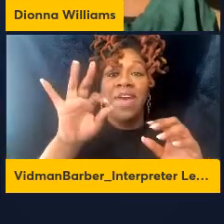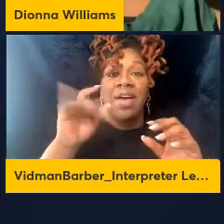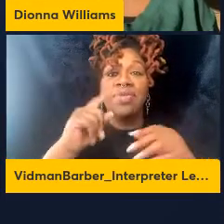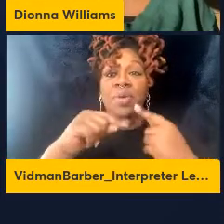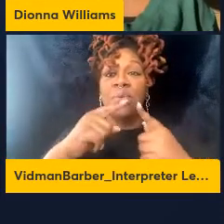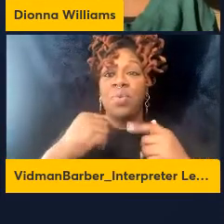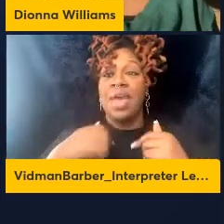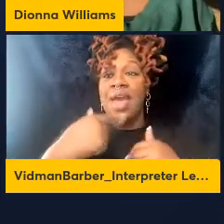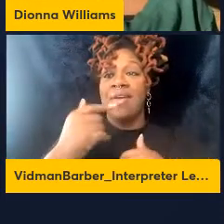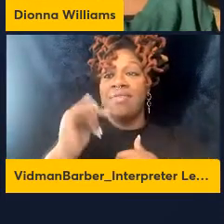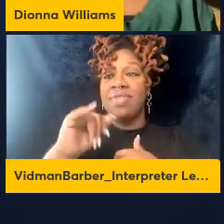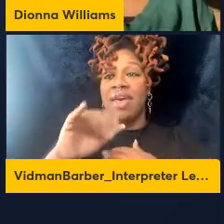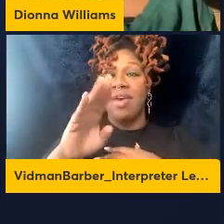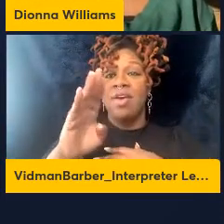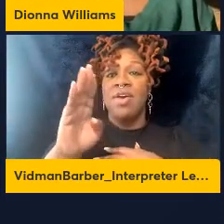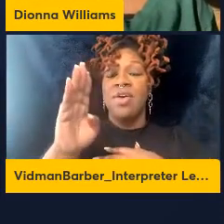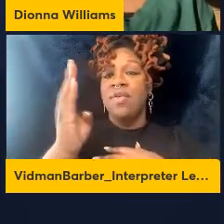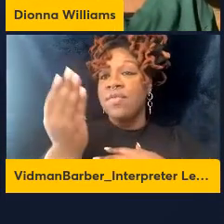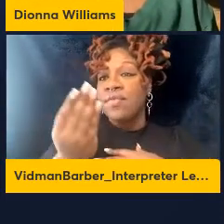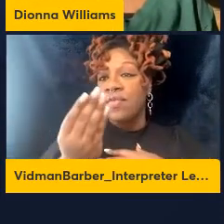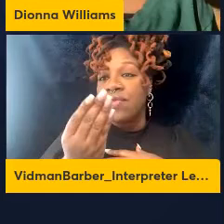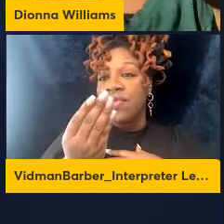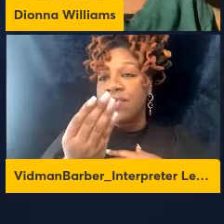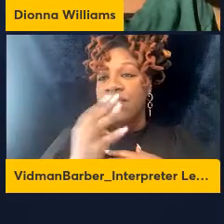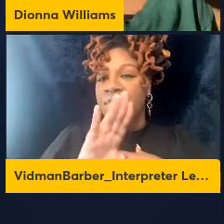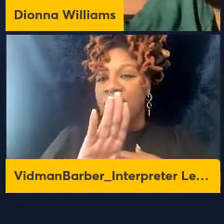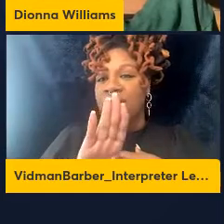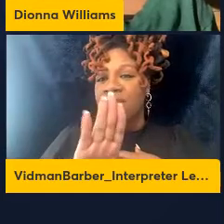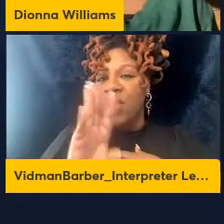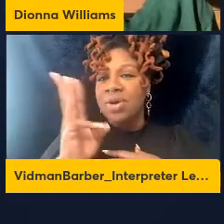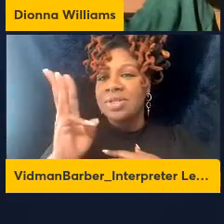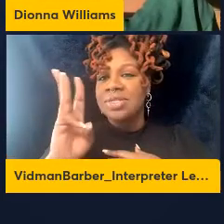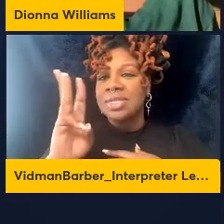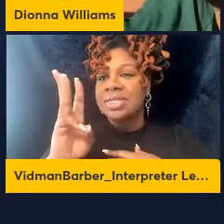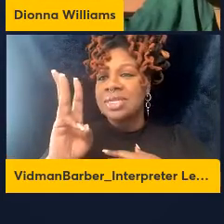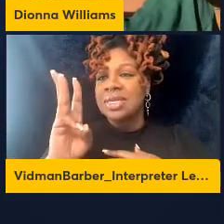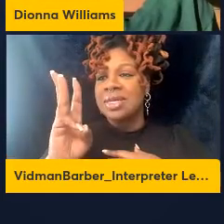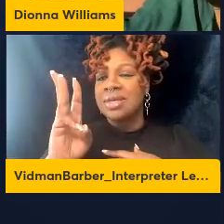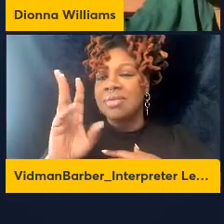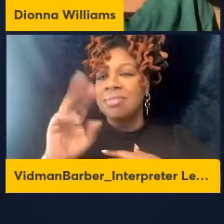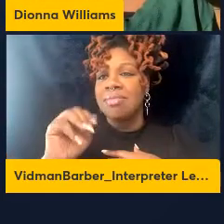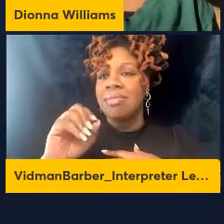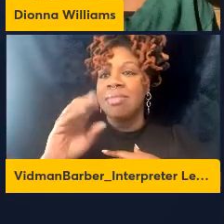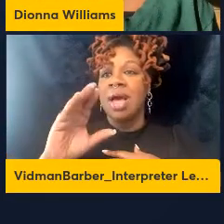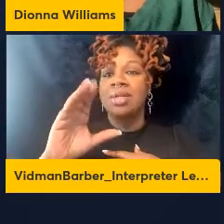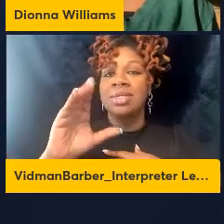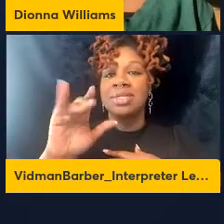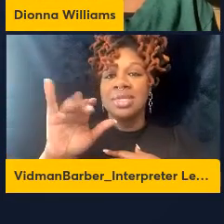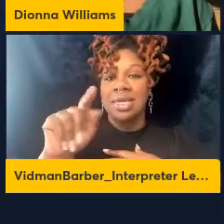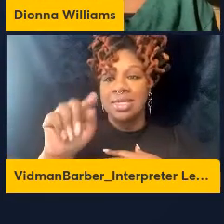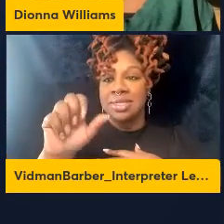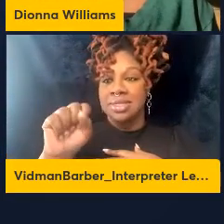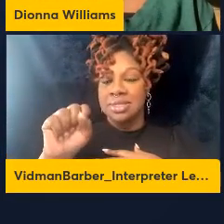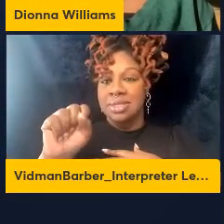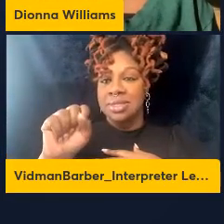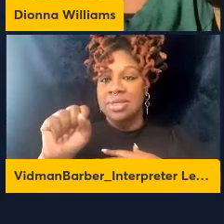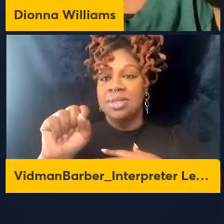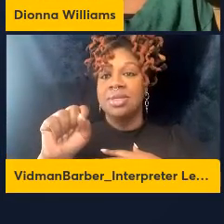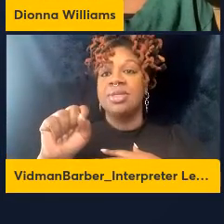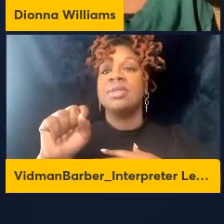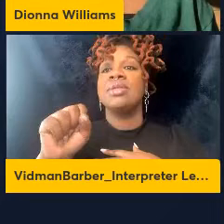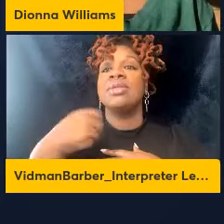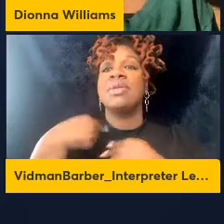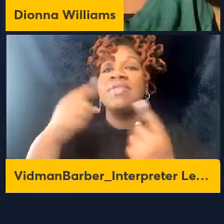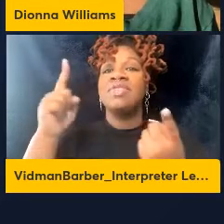monocytes that are also called intermediate cells, you have decreased cognition, looking at both processing speed, executive